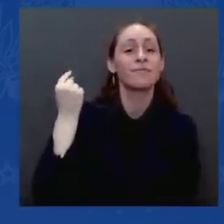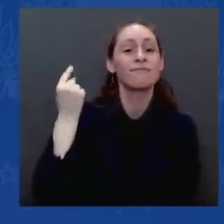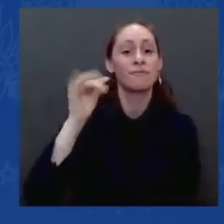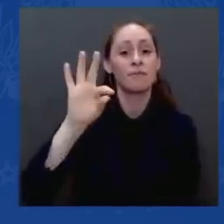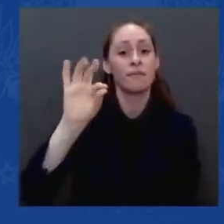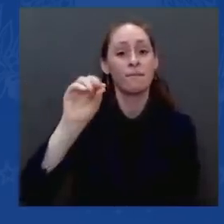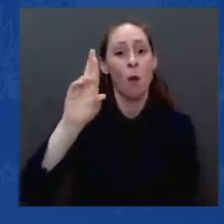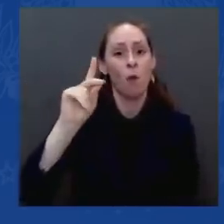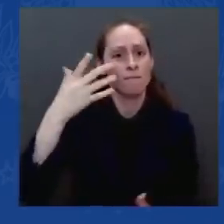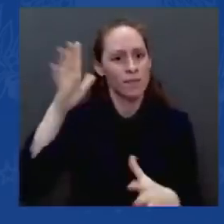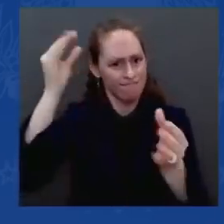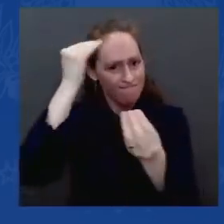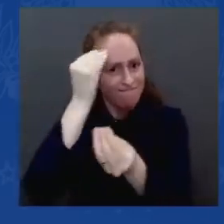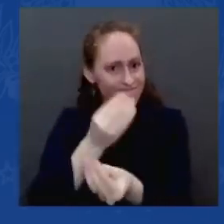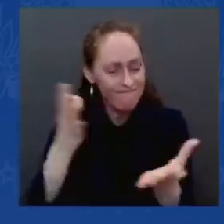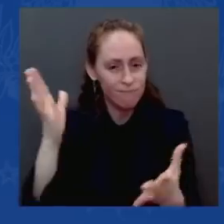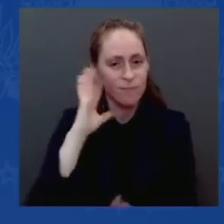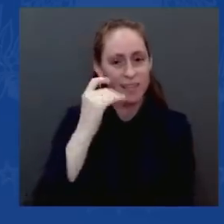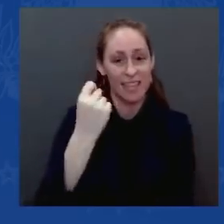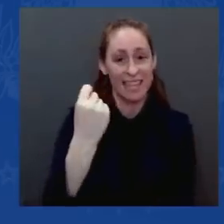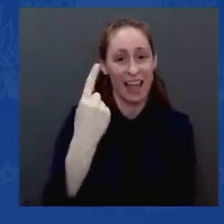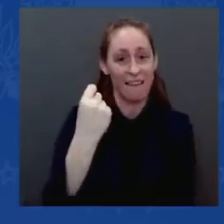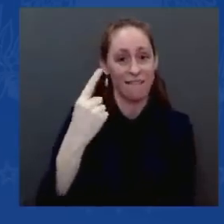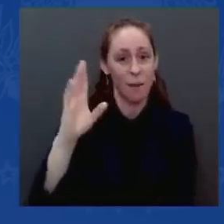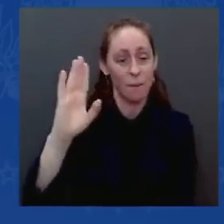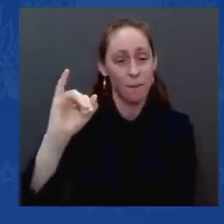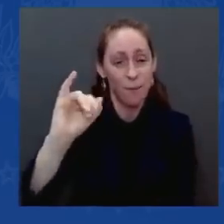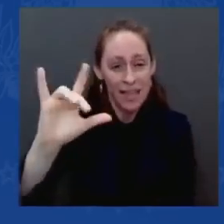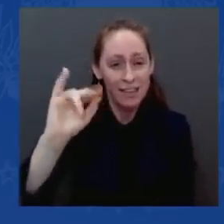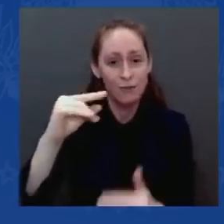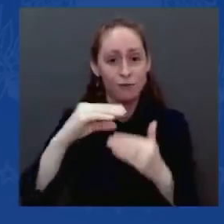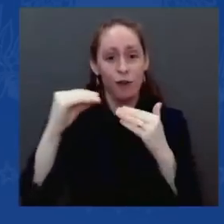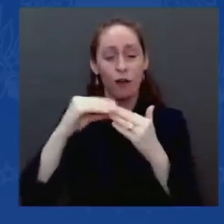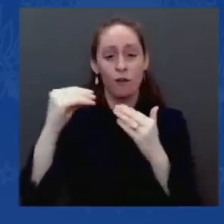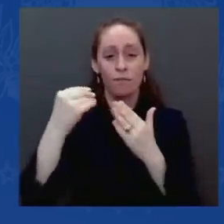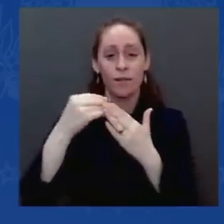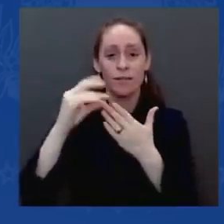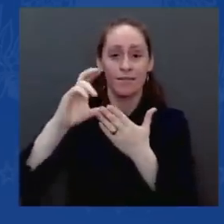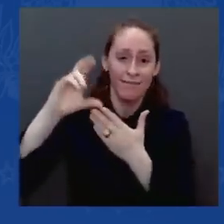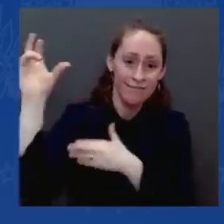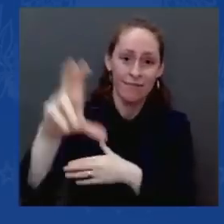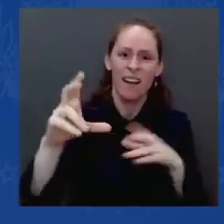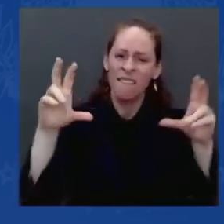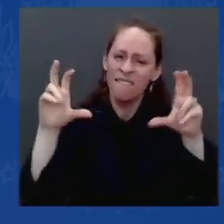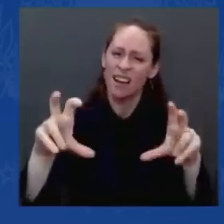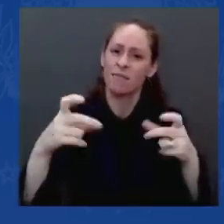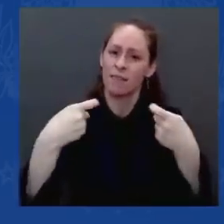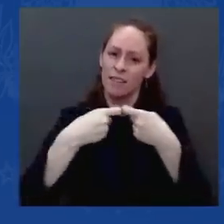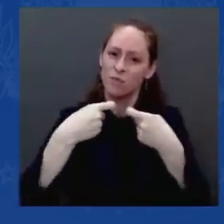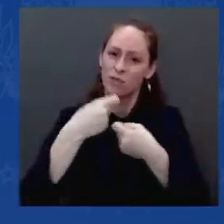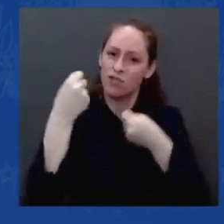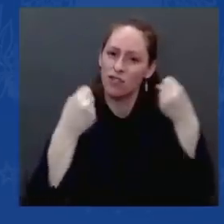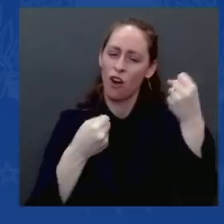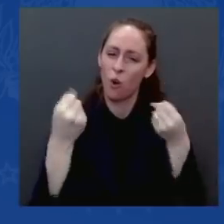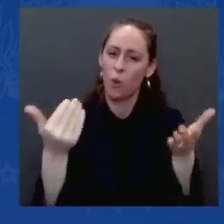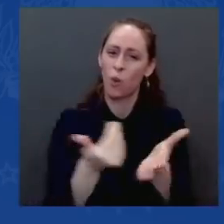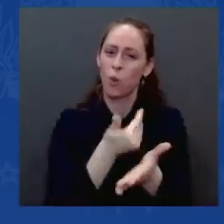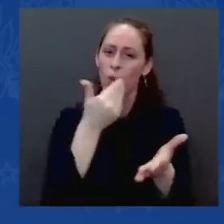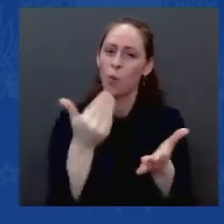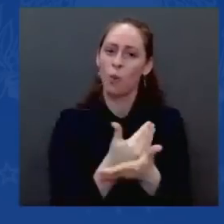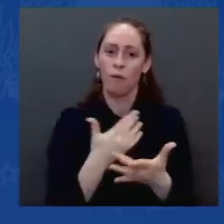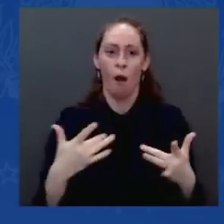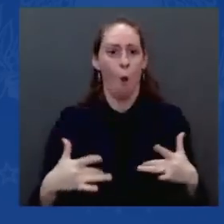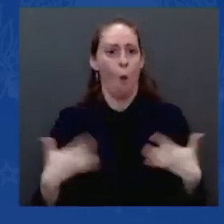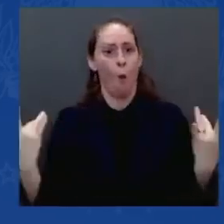11,000 new jobs. And today, right here in Western Pennsylvania, the Union Pacific